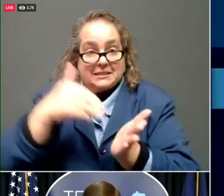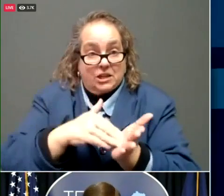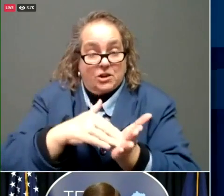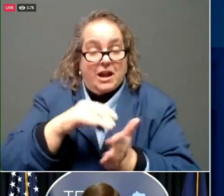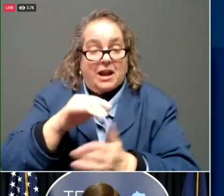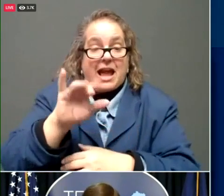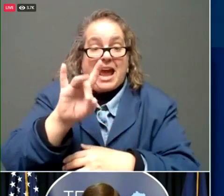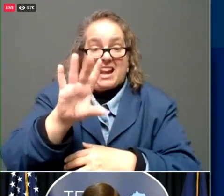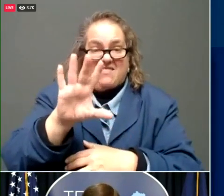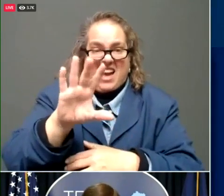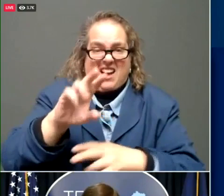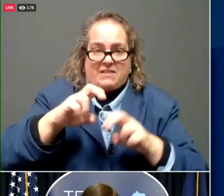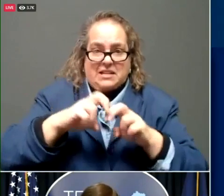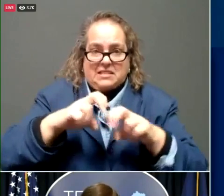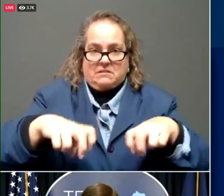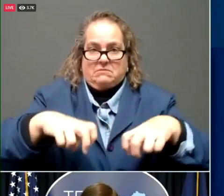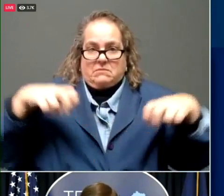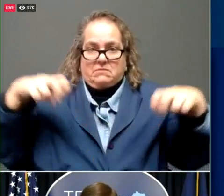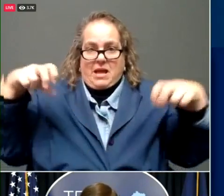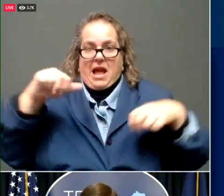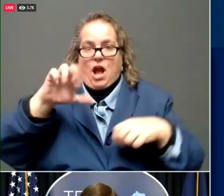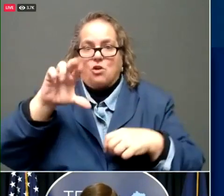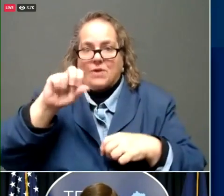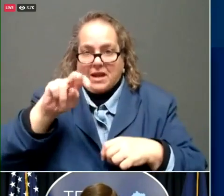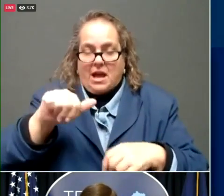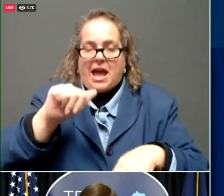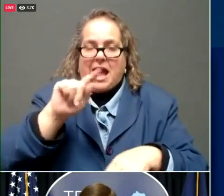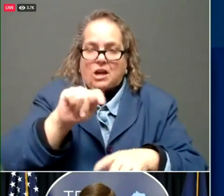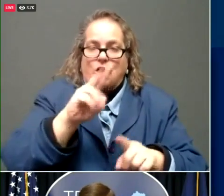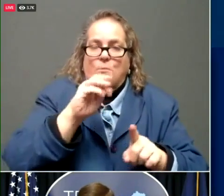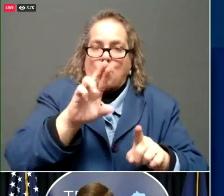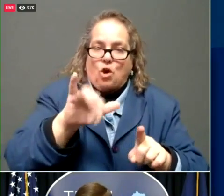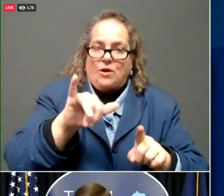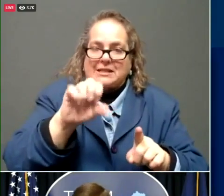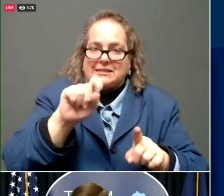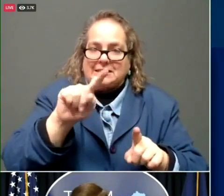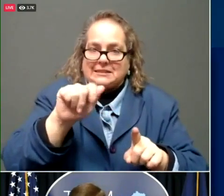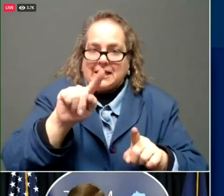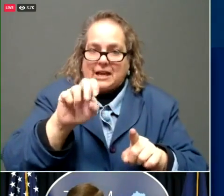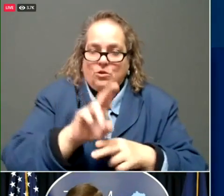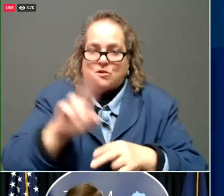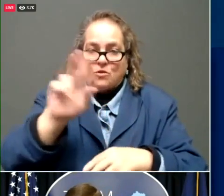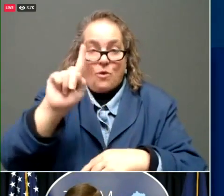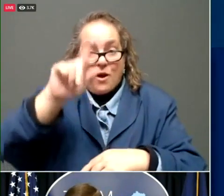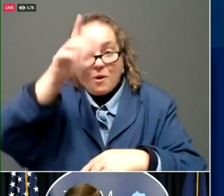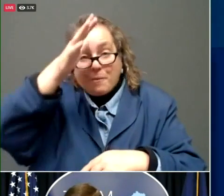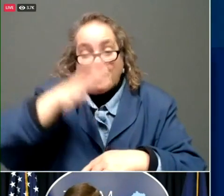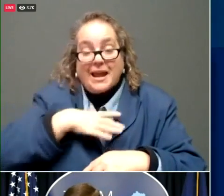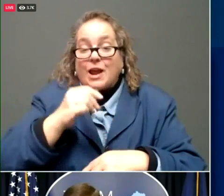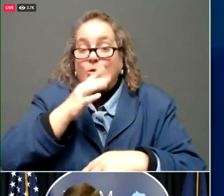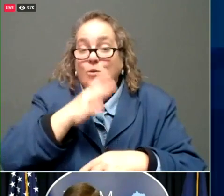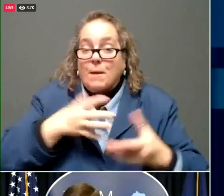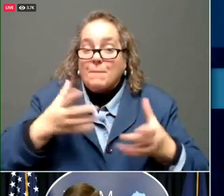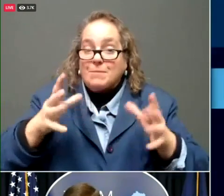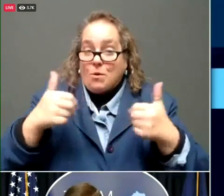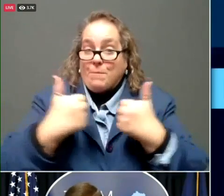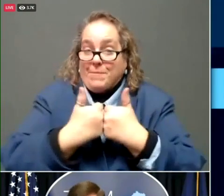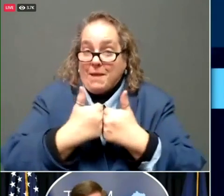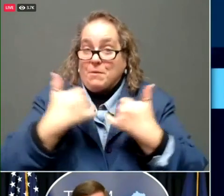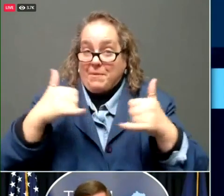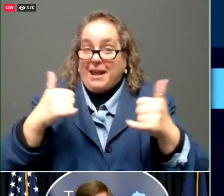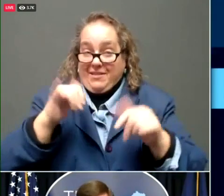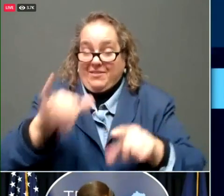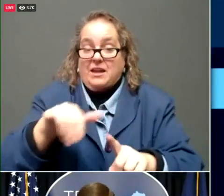on the MSU Murray State University campus where men and women's basketball play. That's 1401 State Route